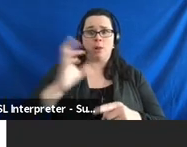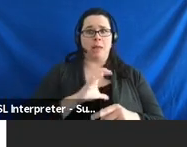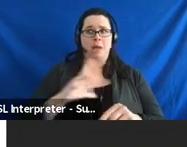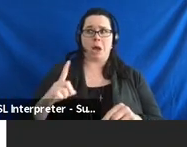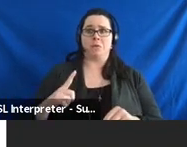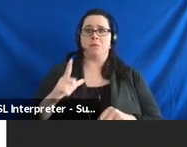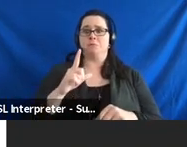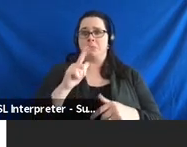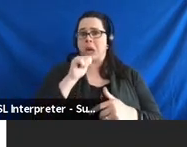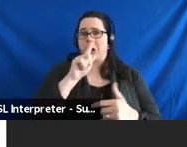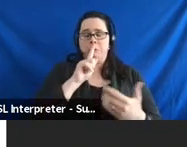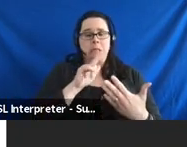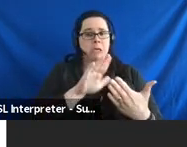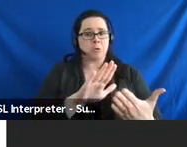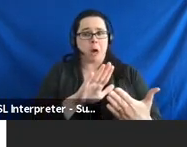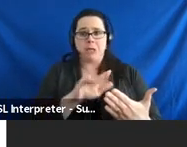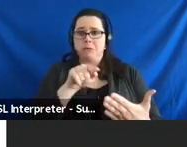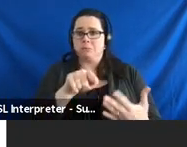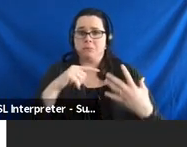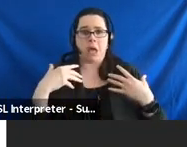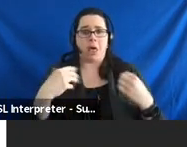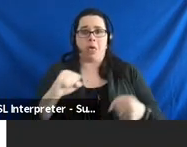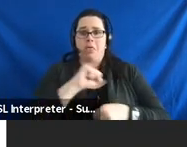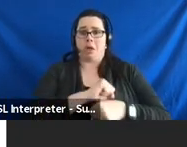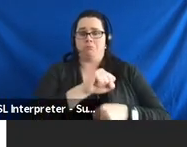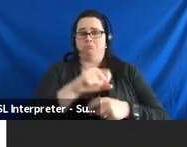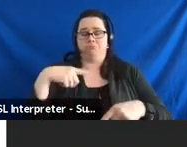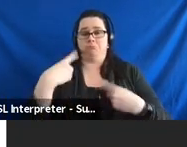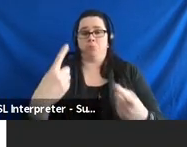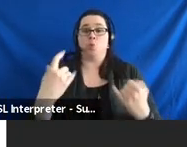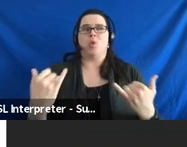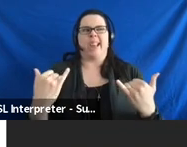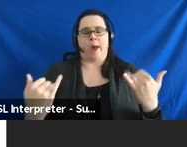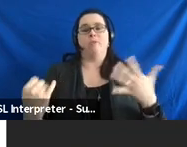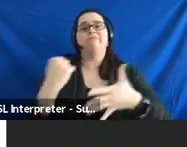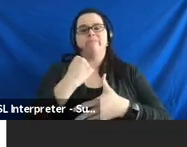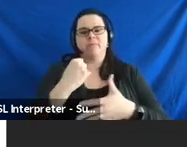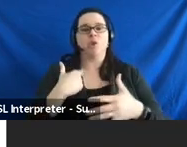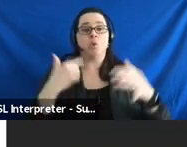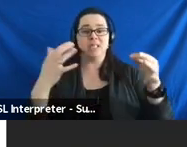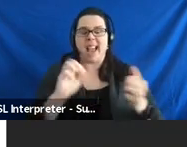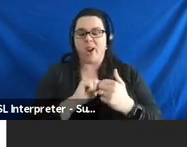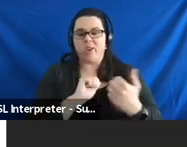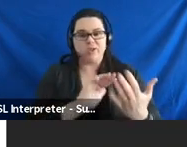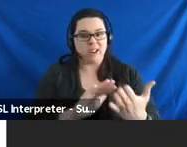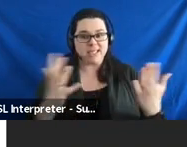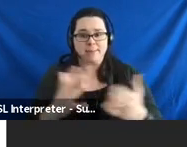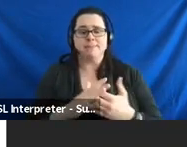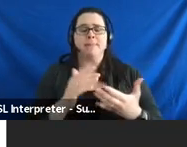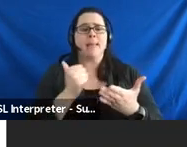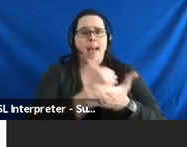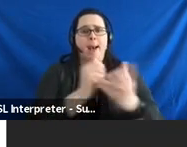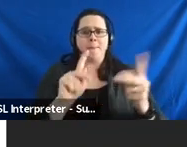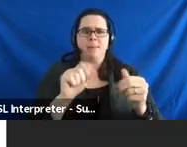has worked on. And so, we decided the best way to address that is to help folks